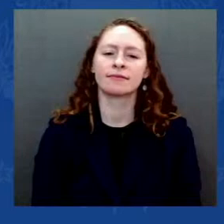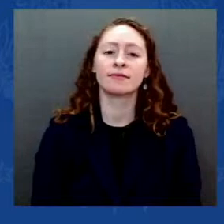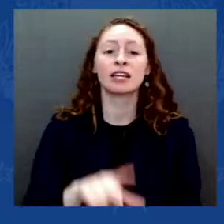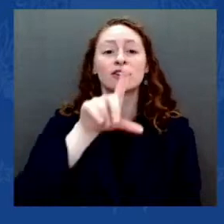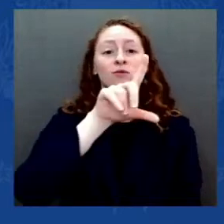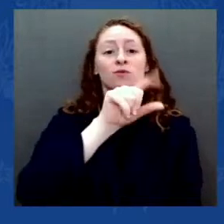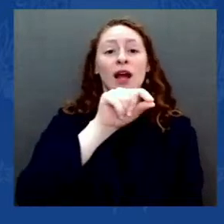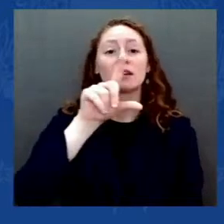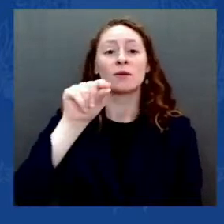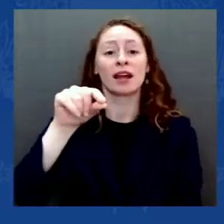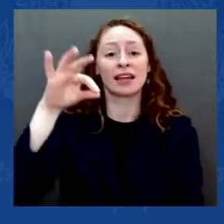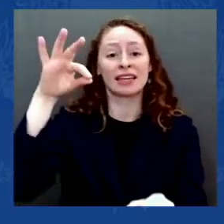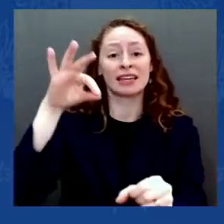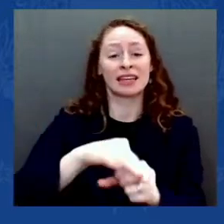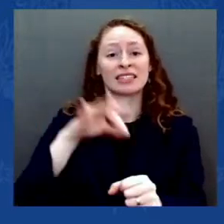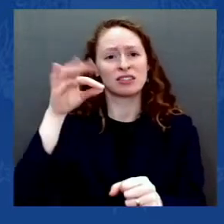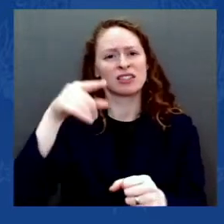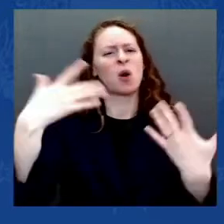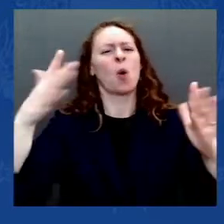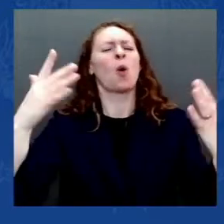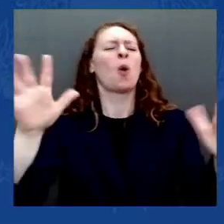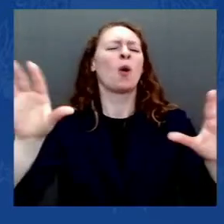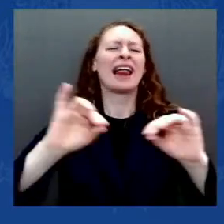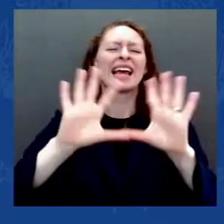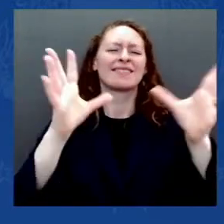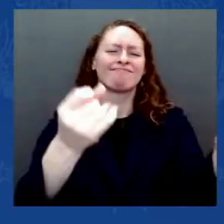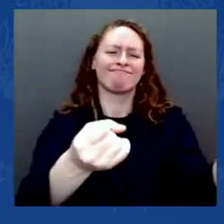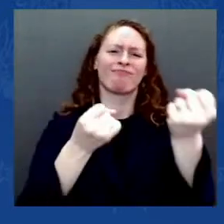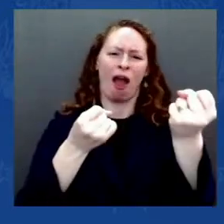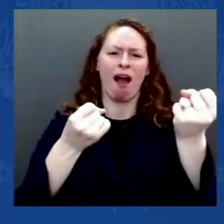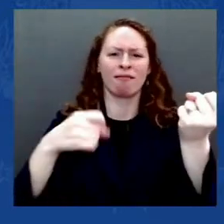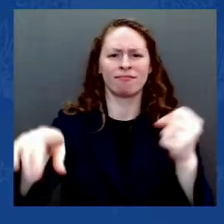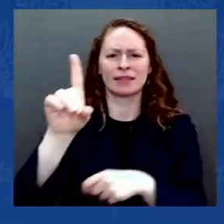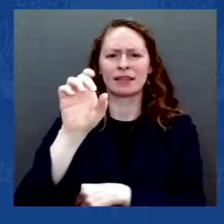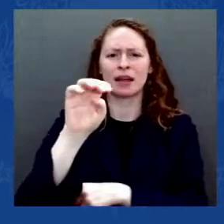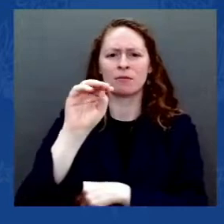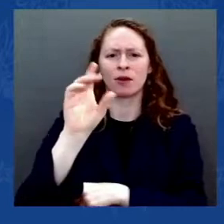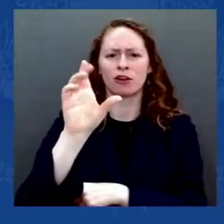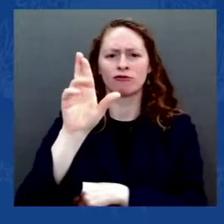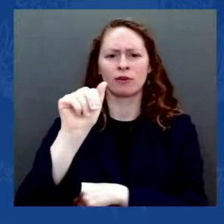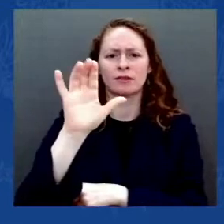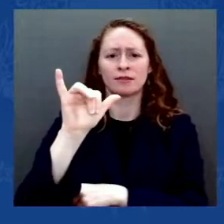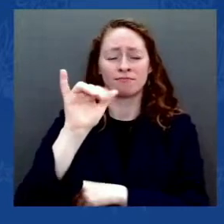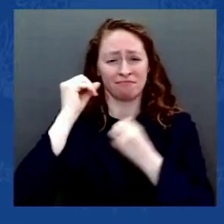More of you voted in that election than have ever voted in all of American history.